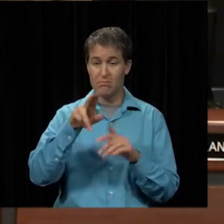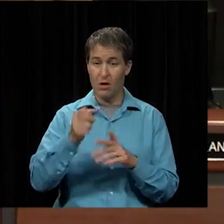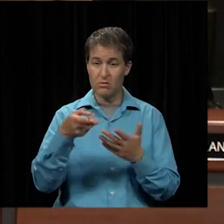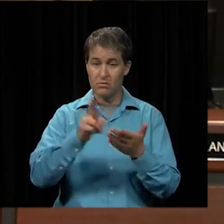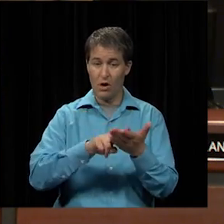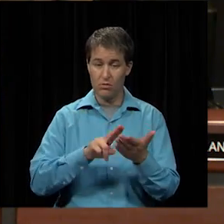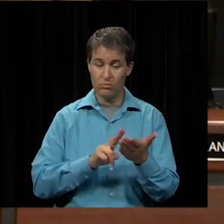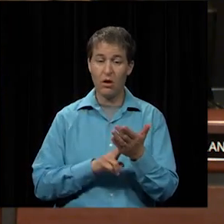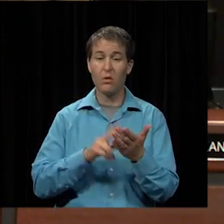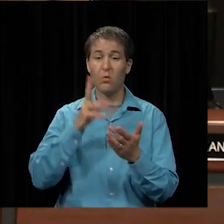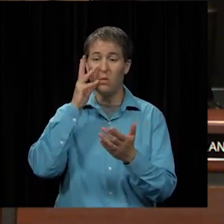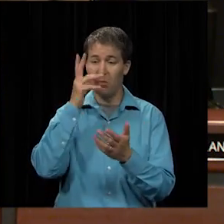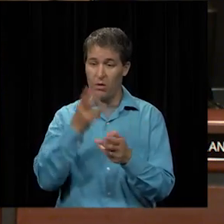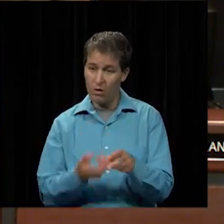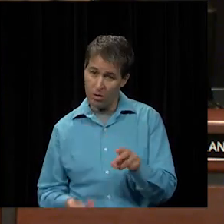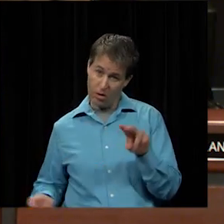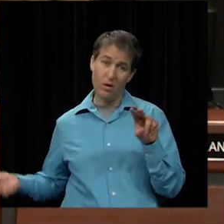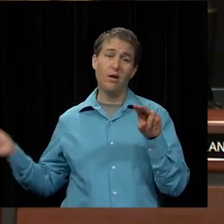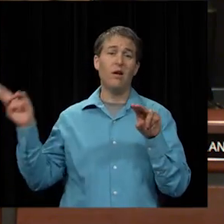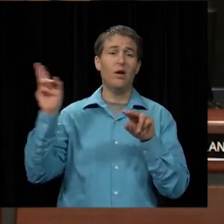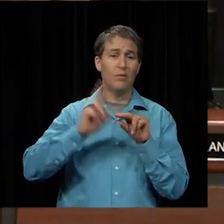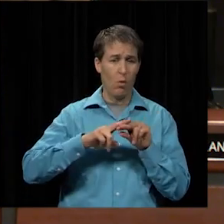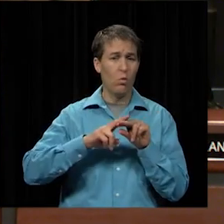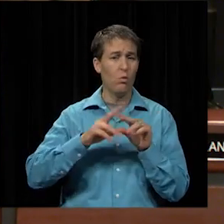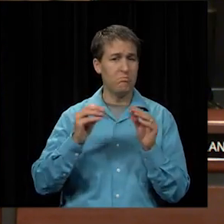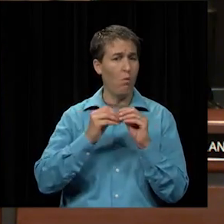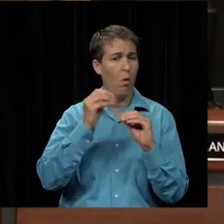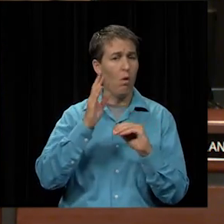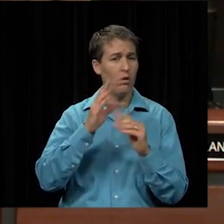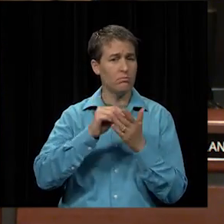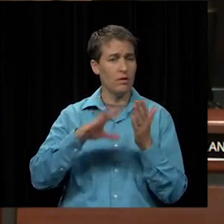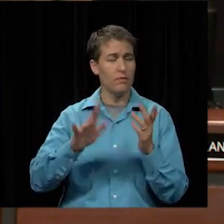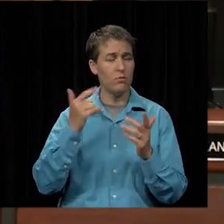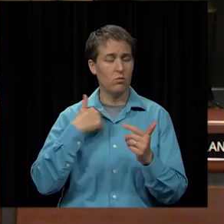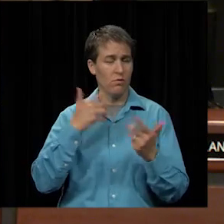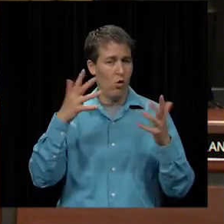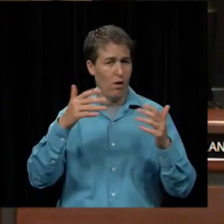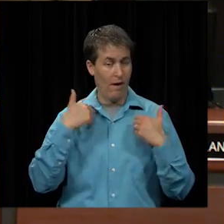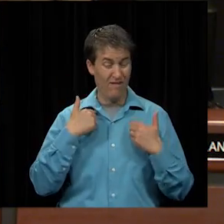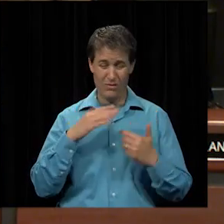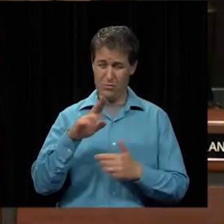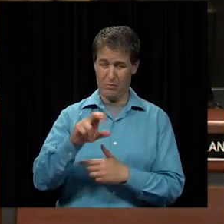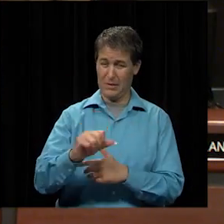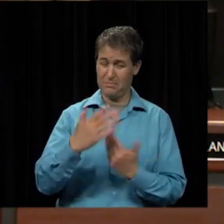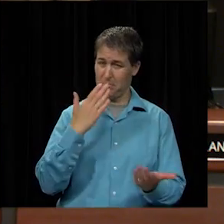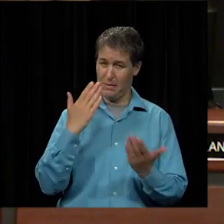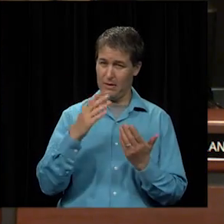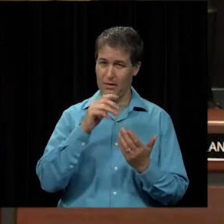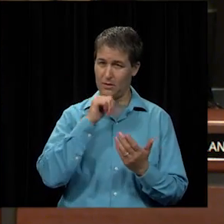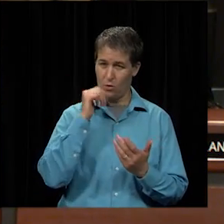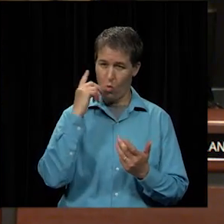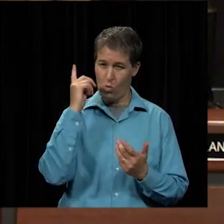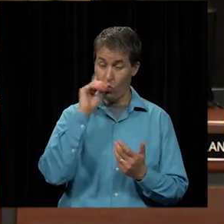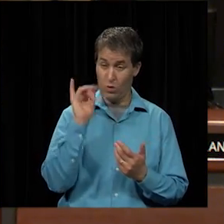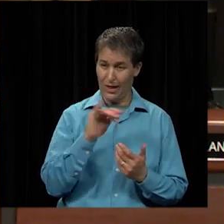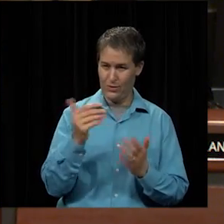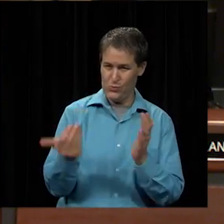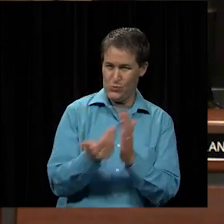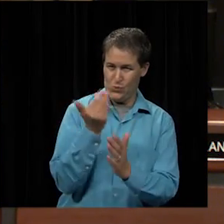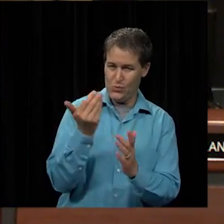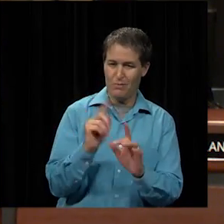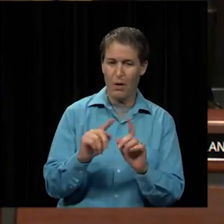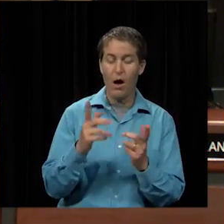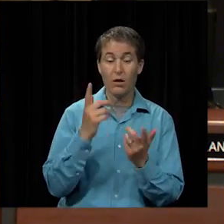be considerably more than what we have so the buses may not look new but from a service service ability standpoint and safety